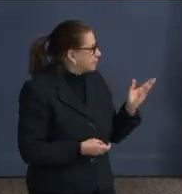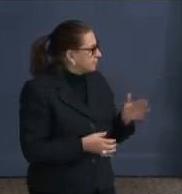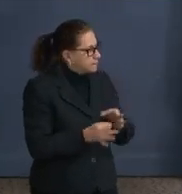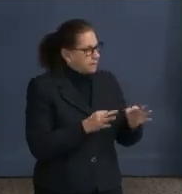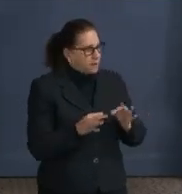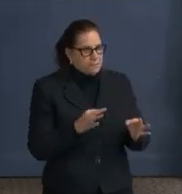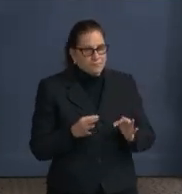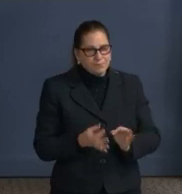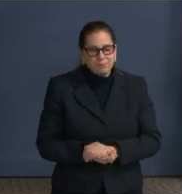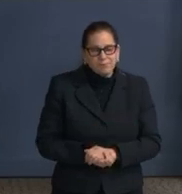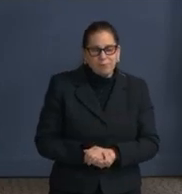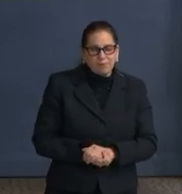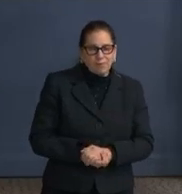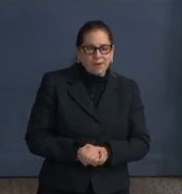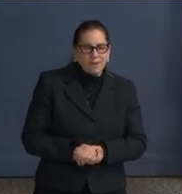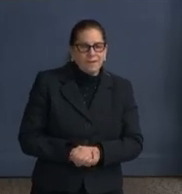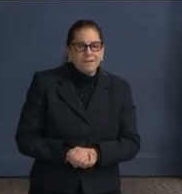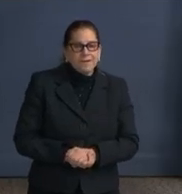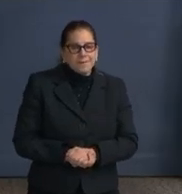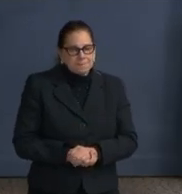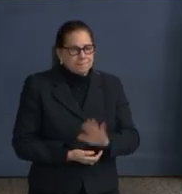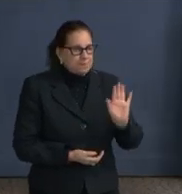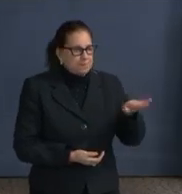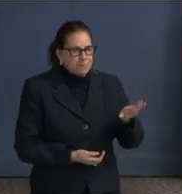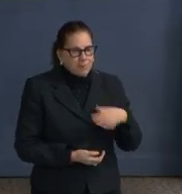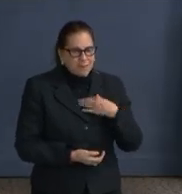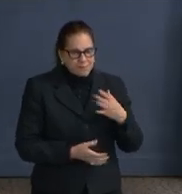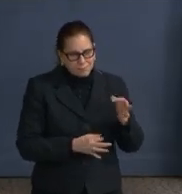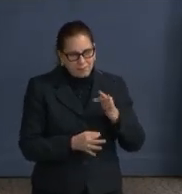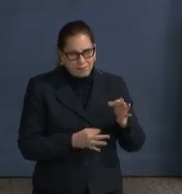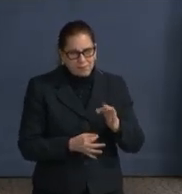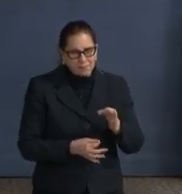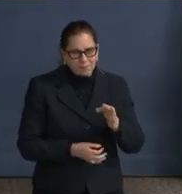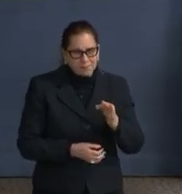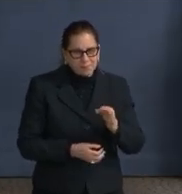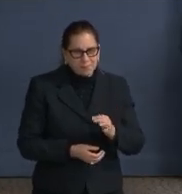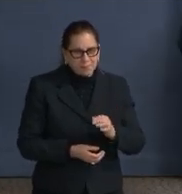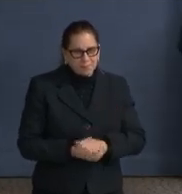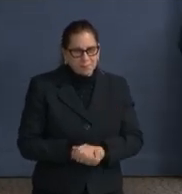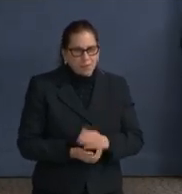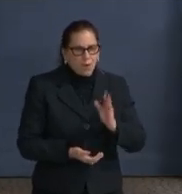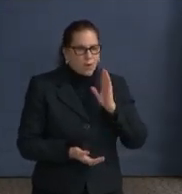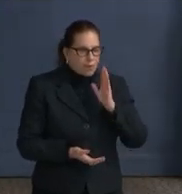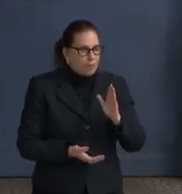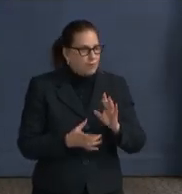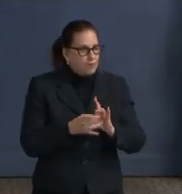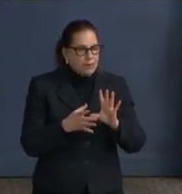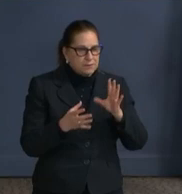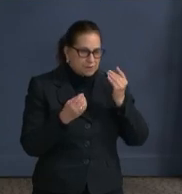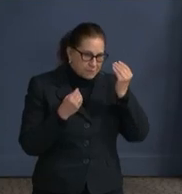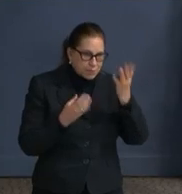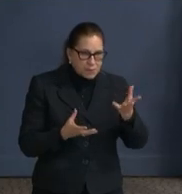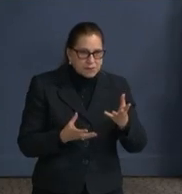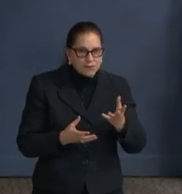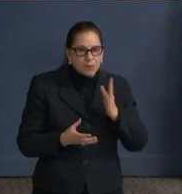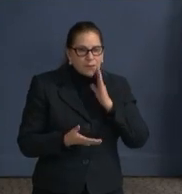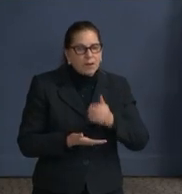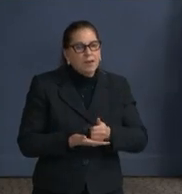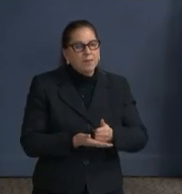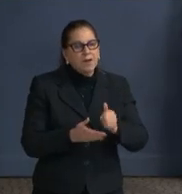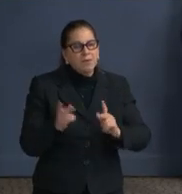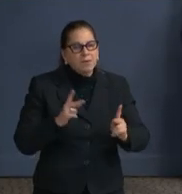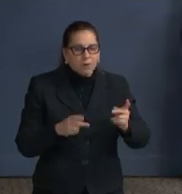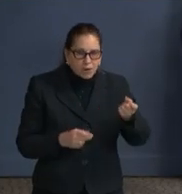Sure, there's a couple of things that we're doing and we're going to publish and release a process flow that we think will help people better